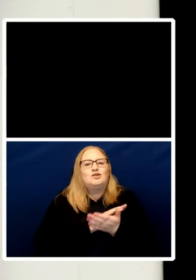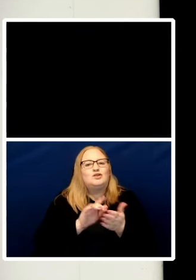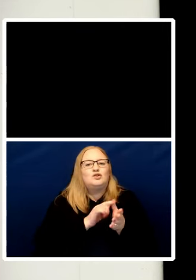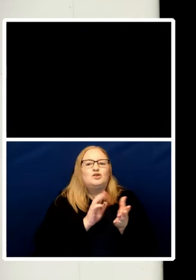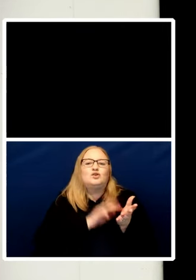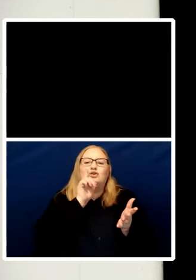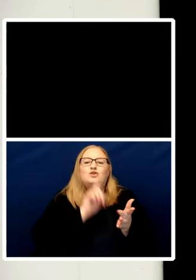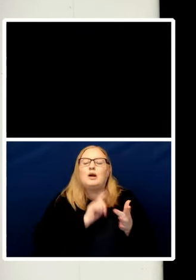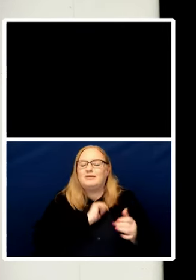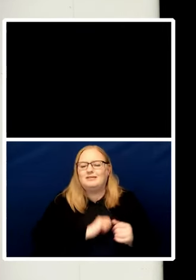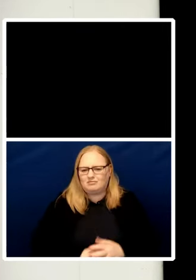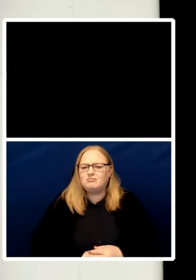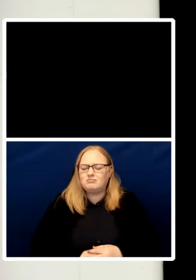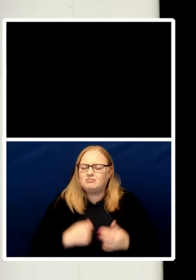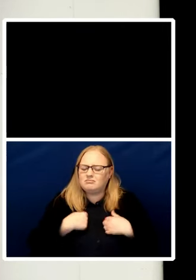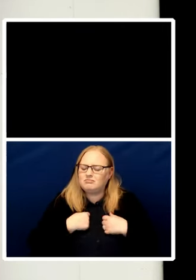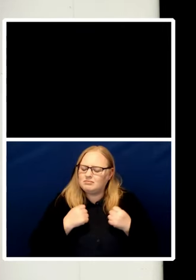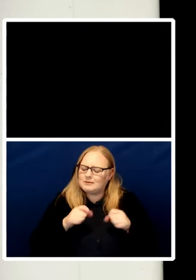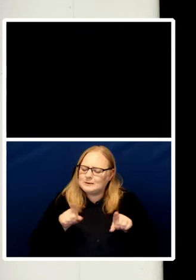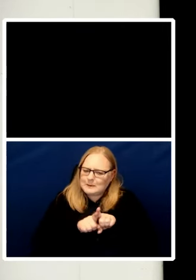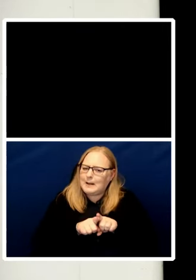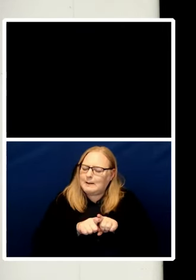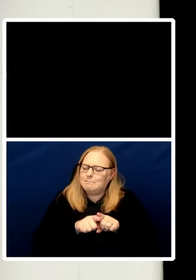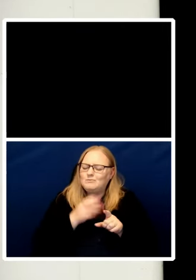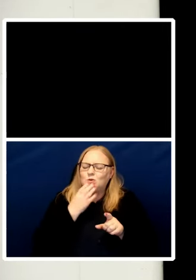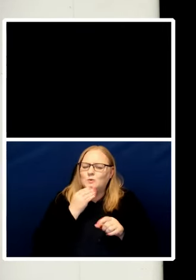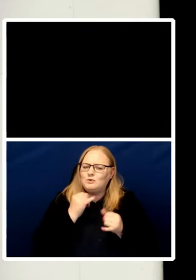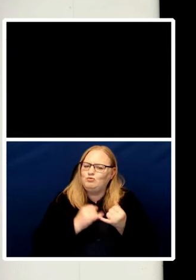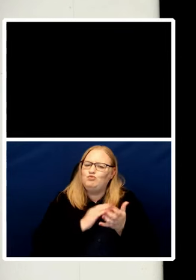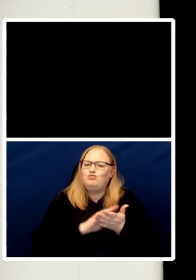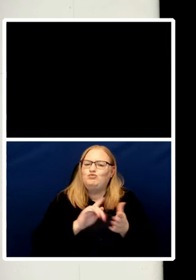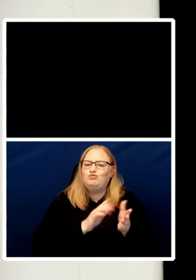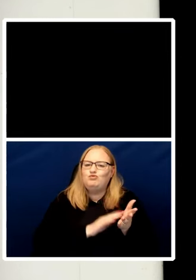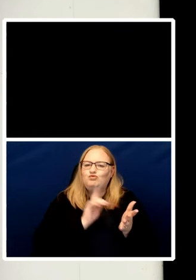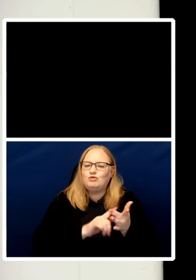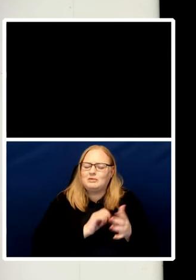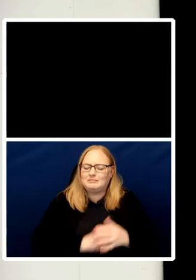follow that but she was on talking with one of these multiple